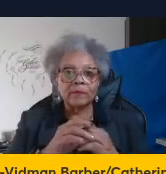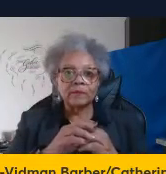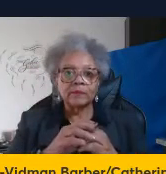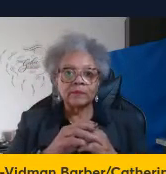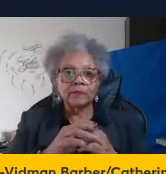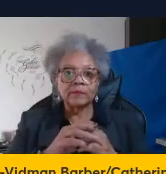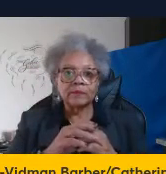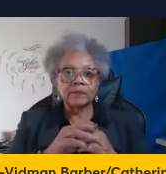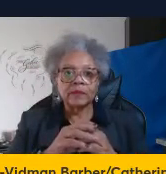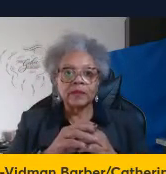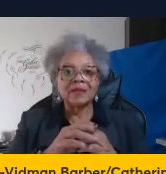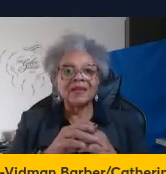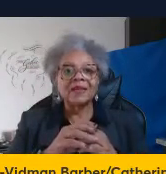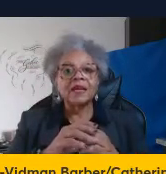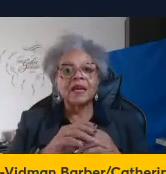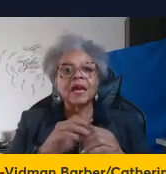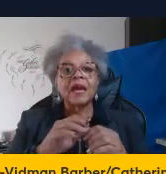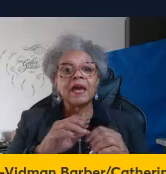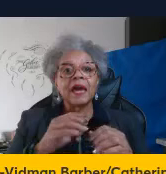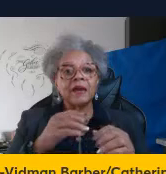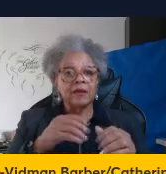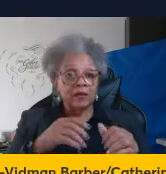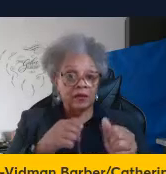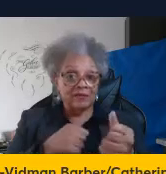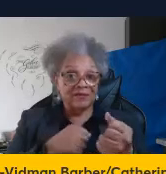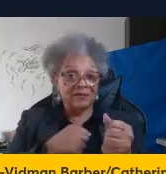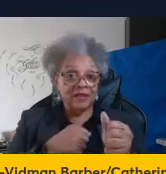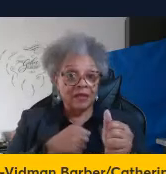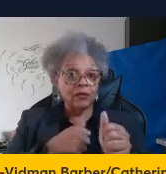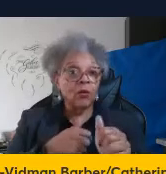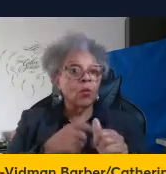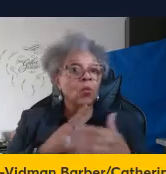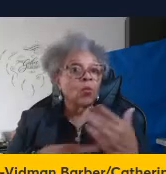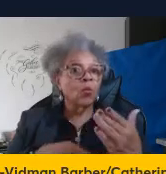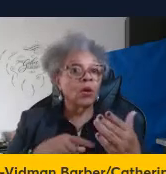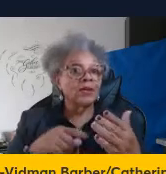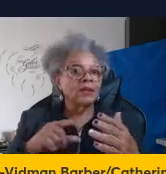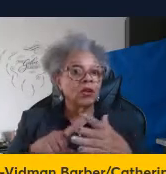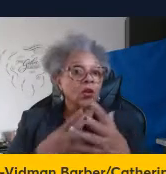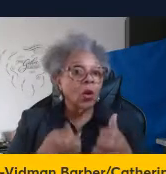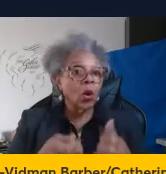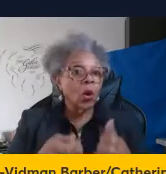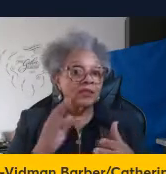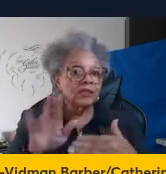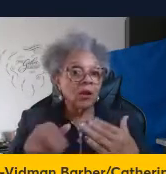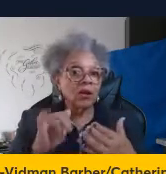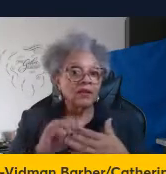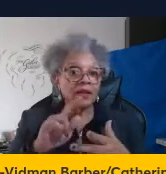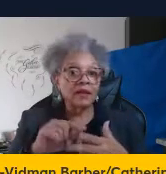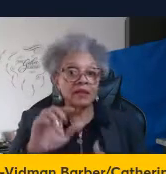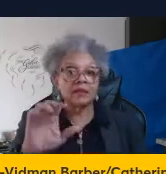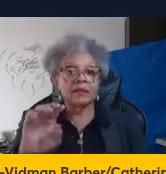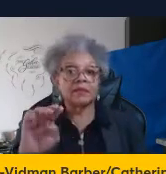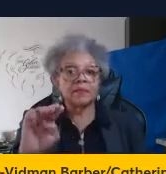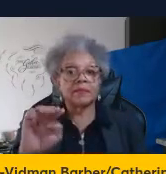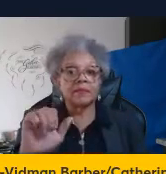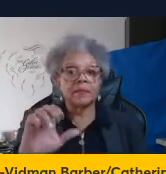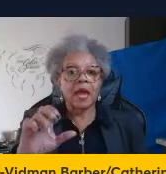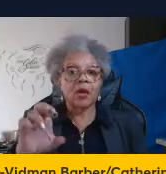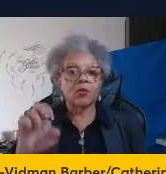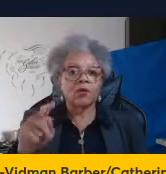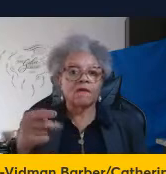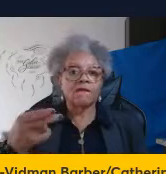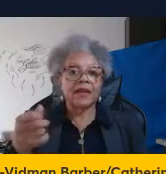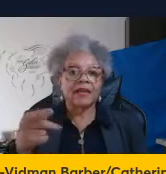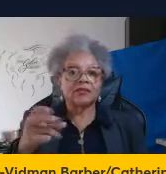Behind all of this tissue damage and immune activation are macrophages. They are really integral in the immune cells, and they're a